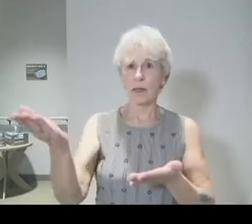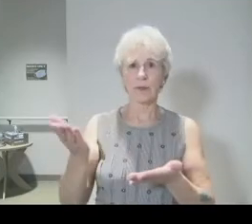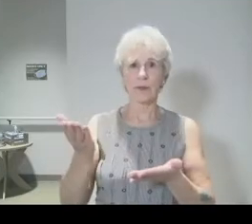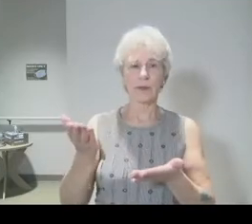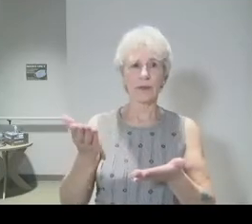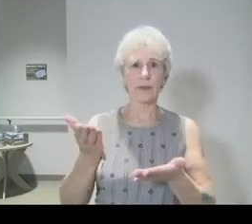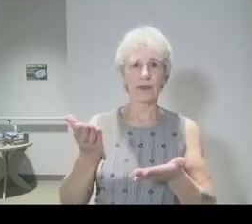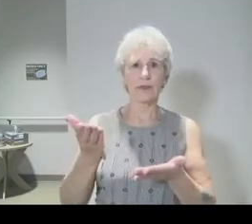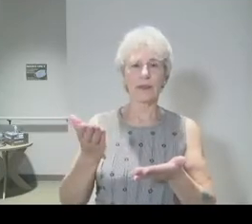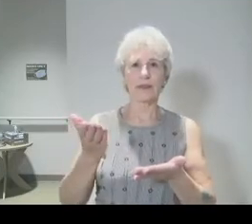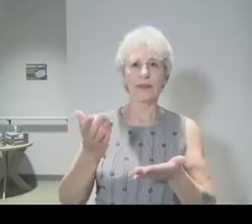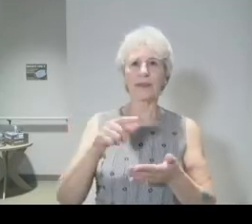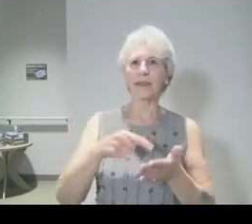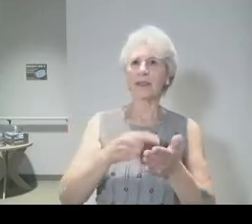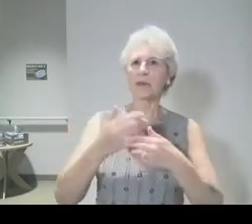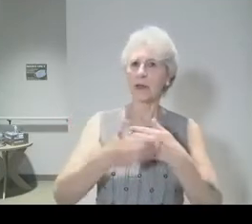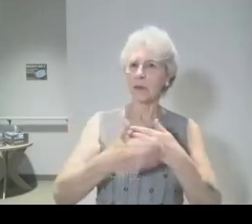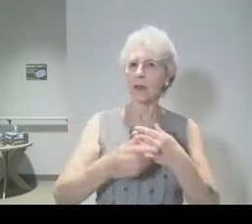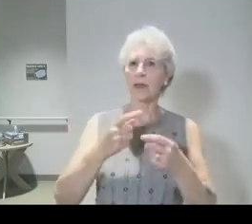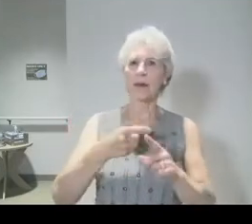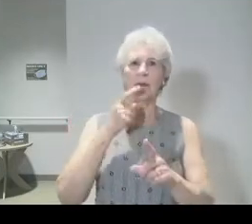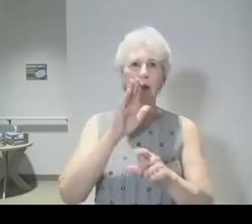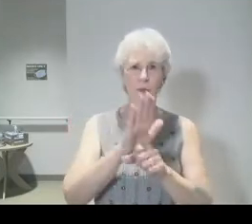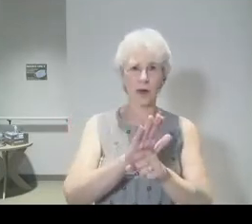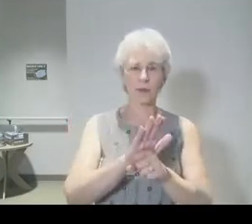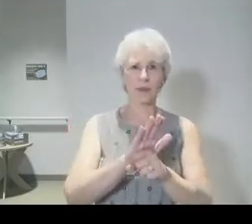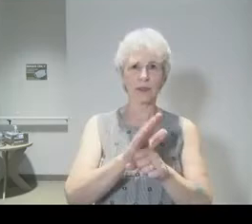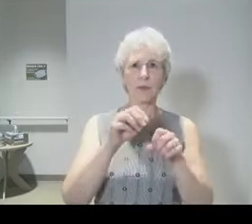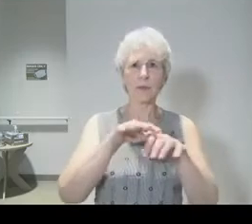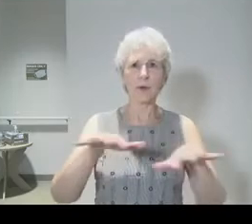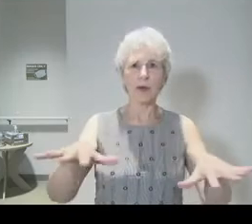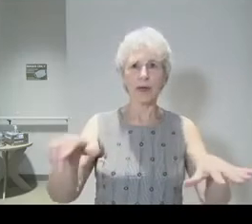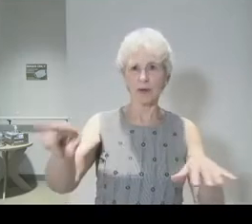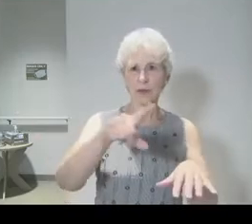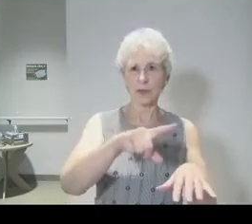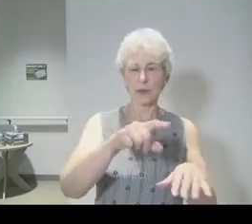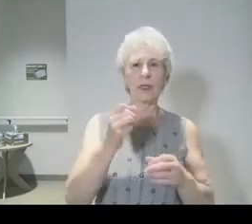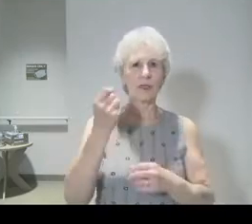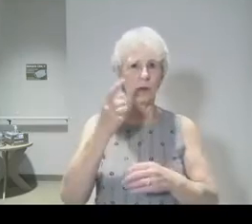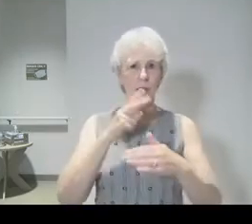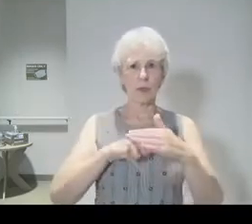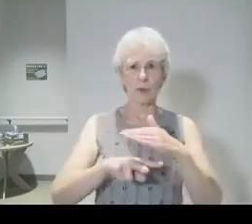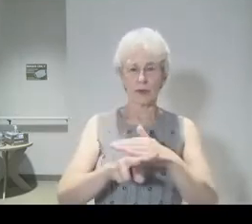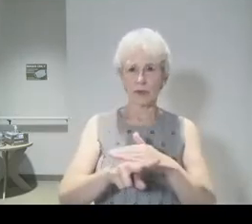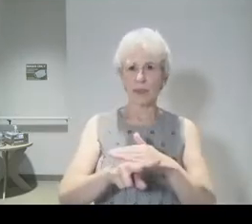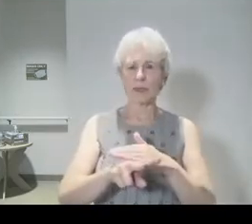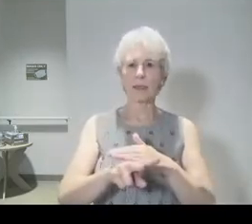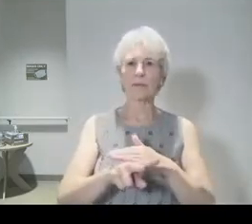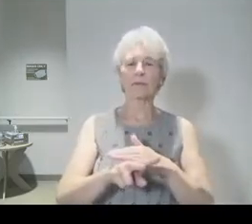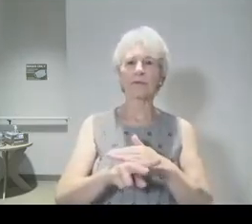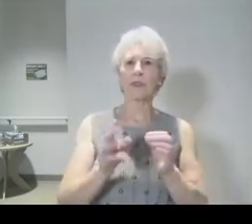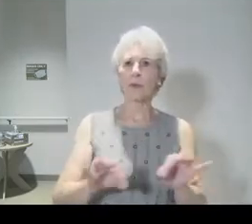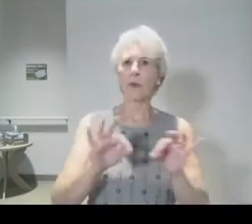covenant which is poured out for you. Now to understand the prophetic significance of this night, we